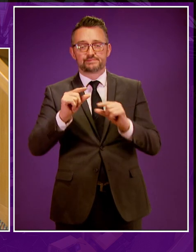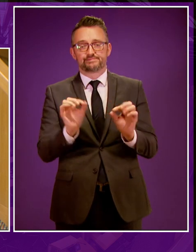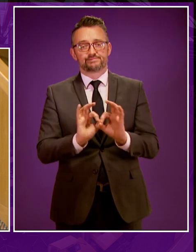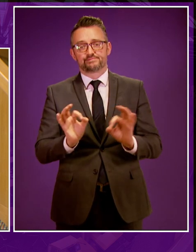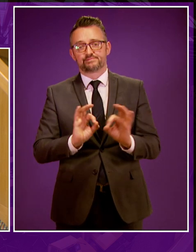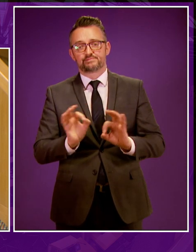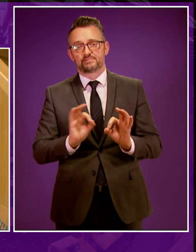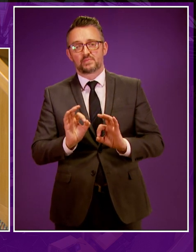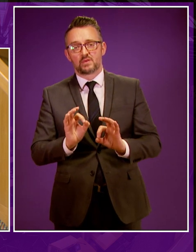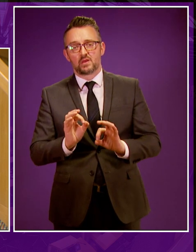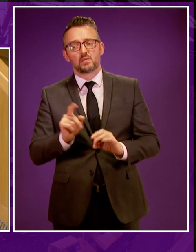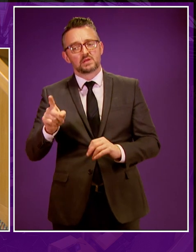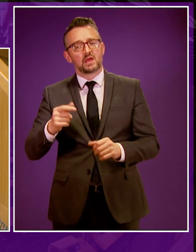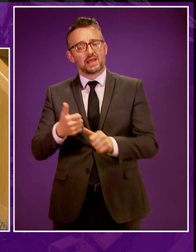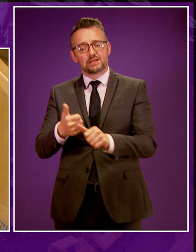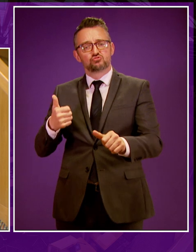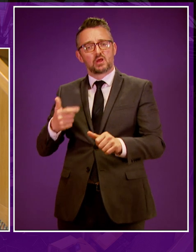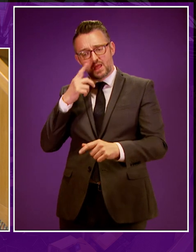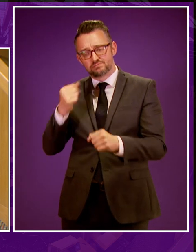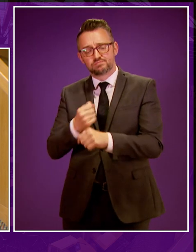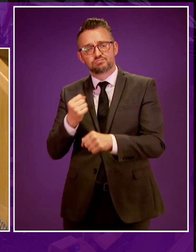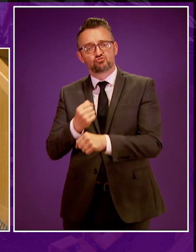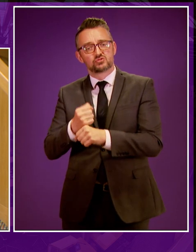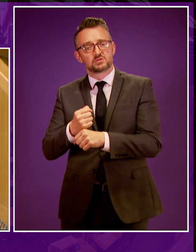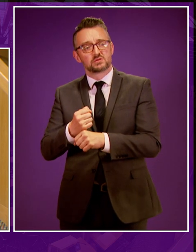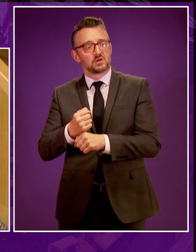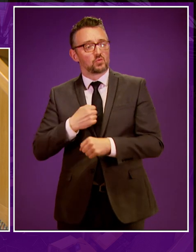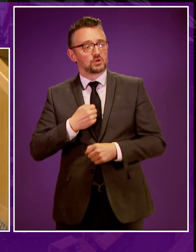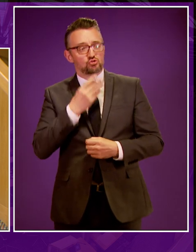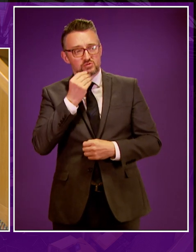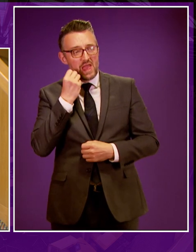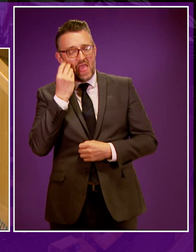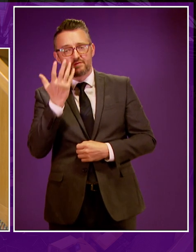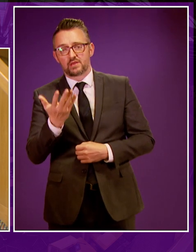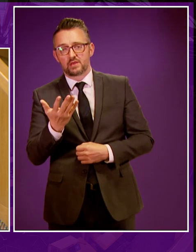the industry which produces the products which we use in our everyday lives.